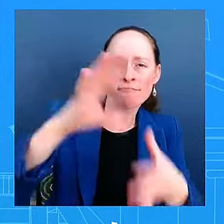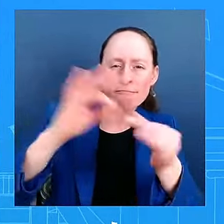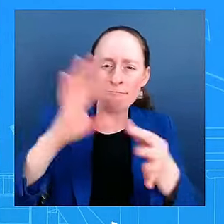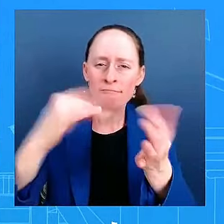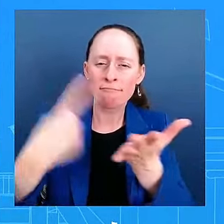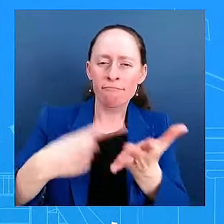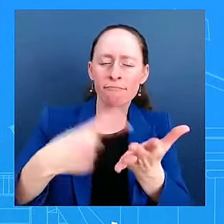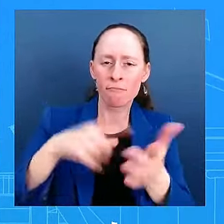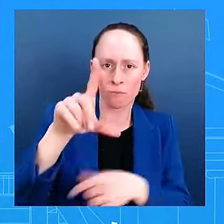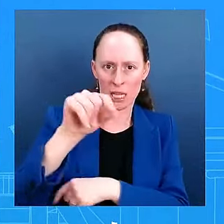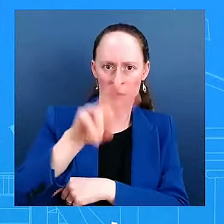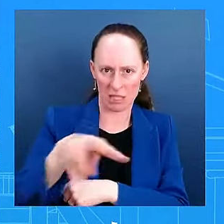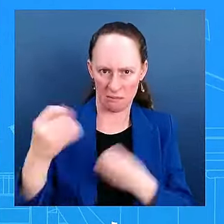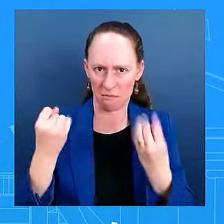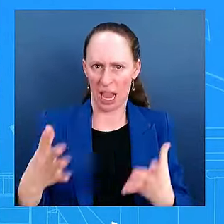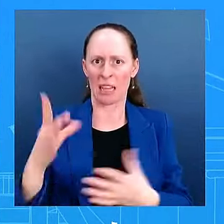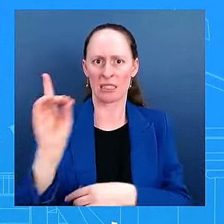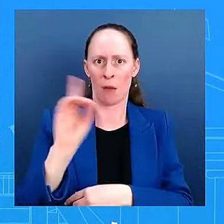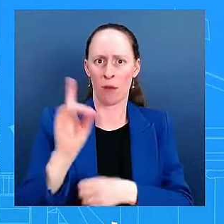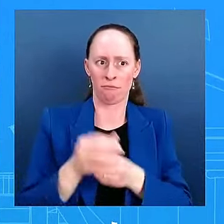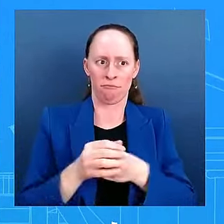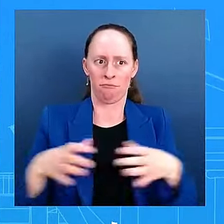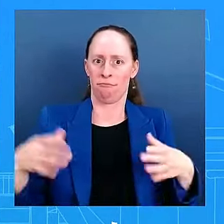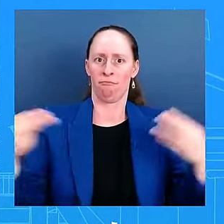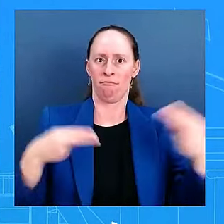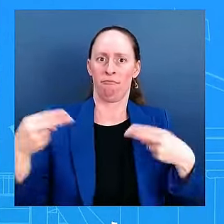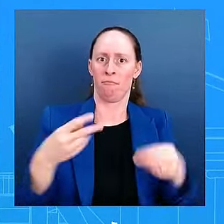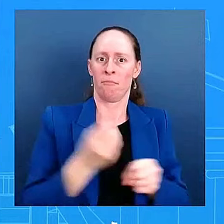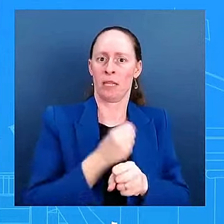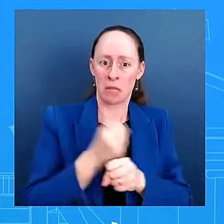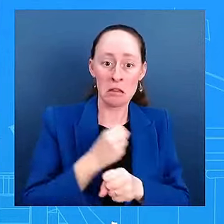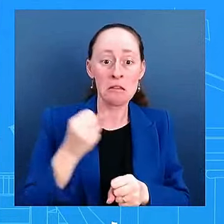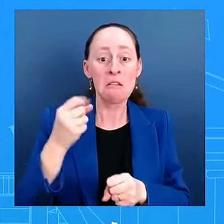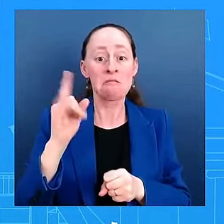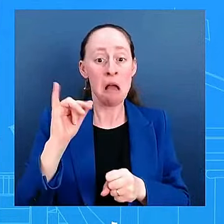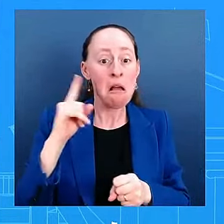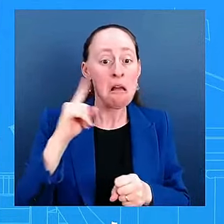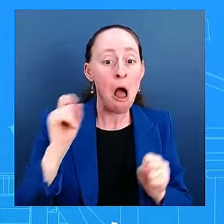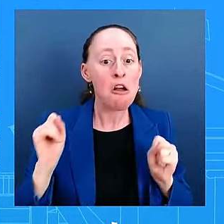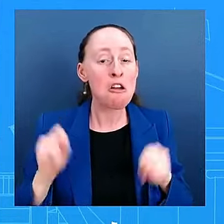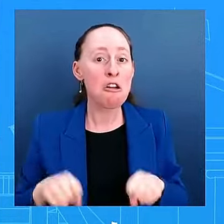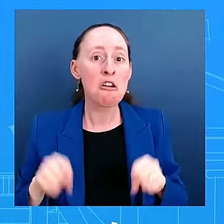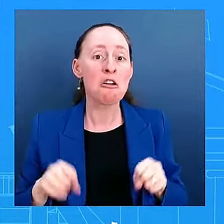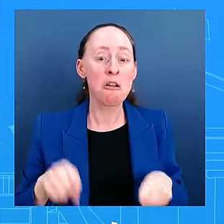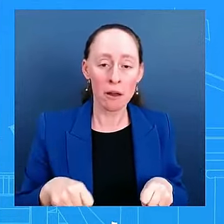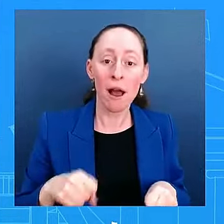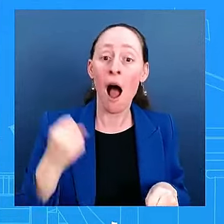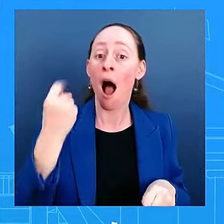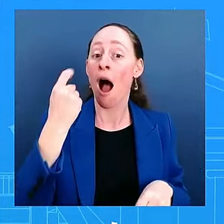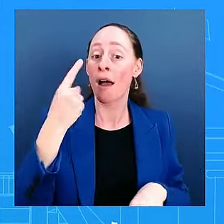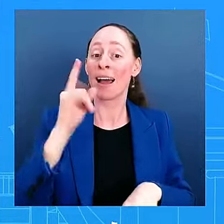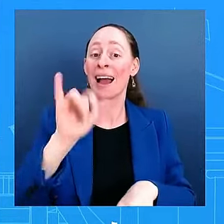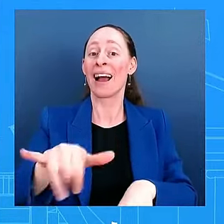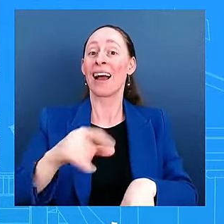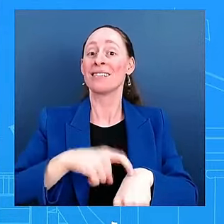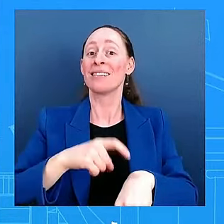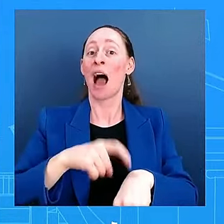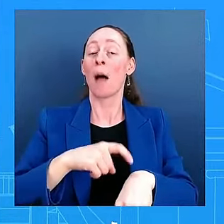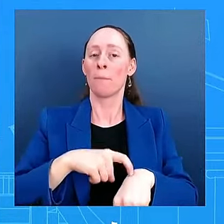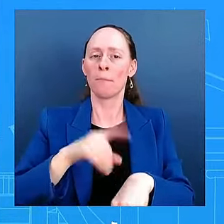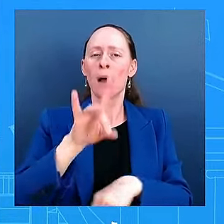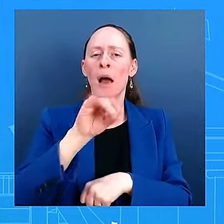time in 2023, polls showed that roughly 80 percent of Americans believed at that time that the president was too old to serve